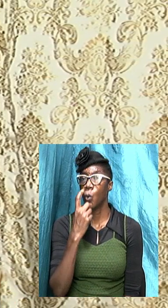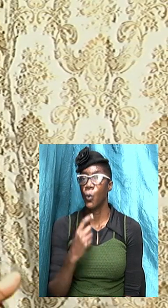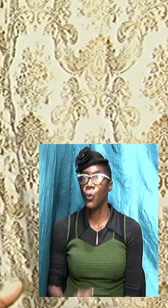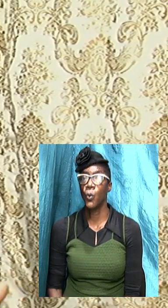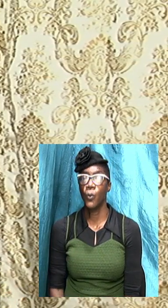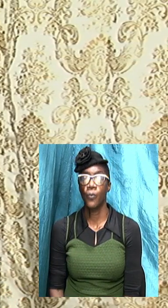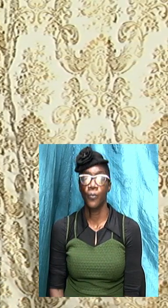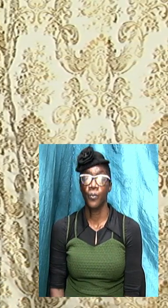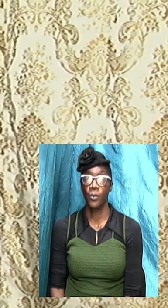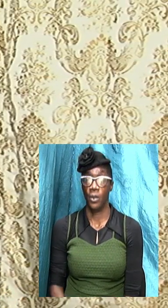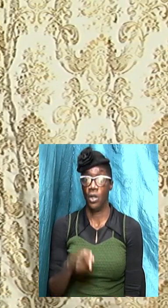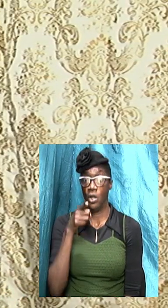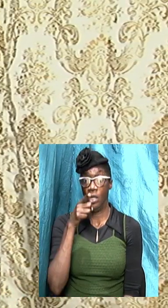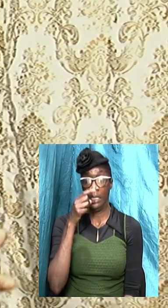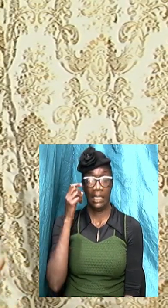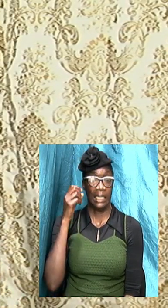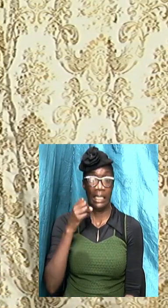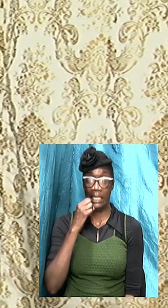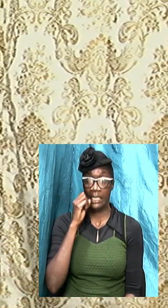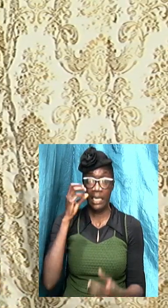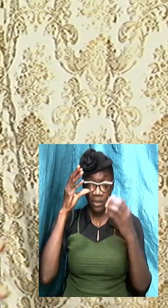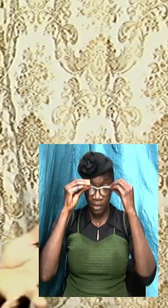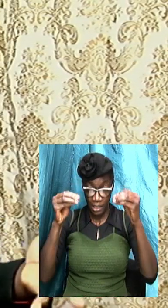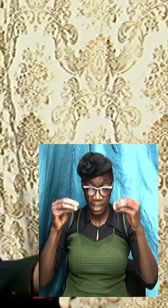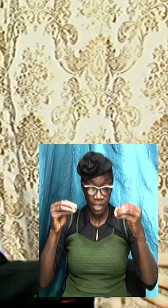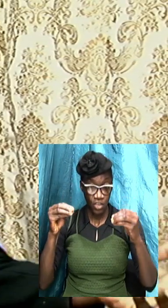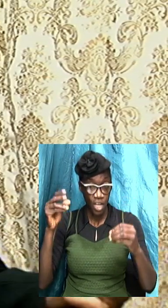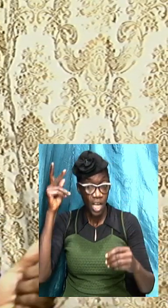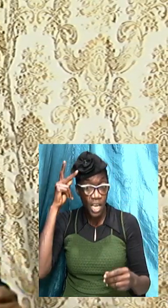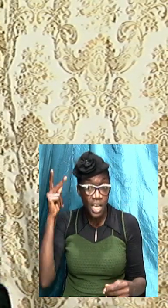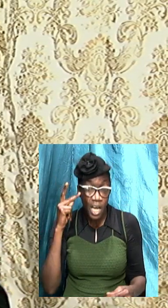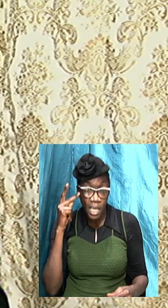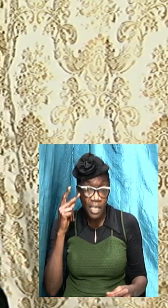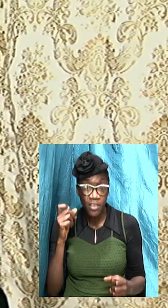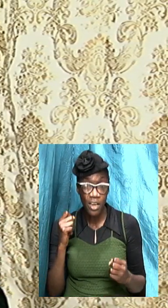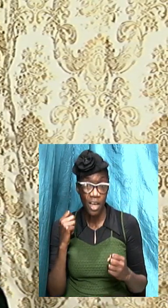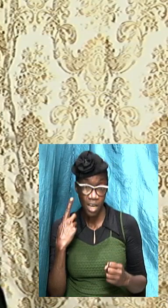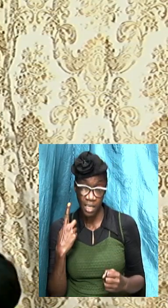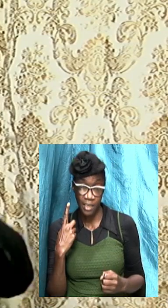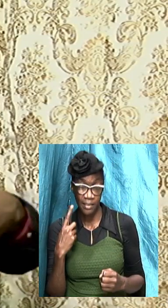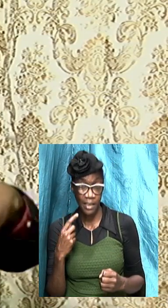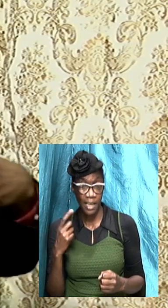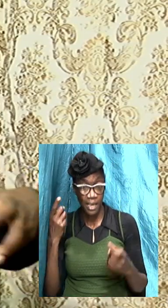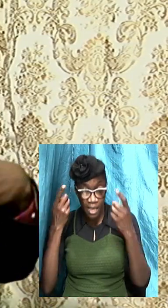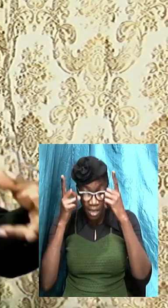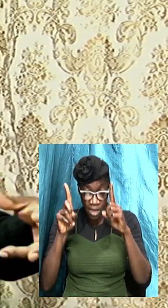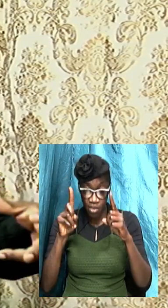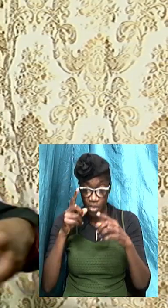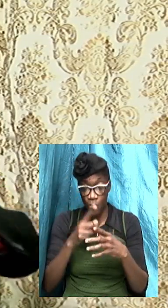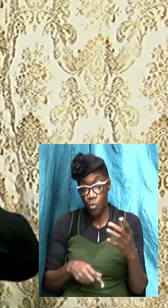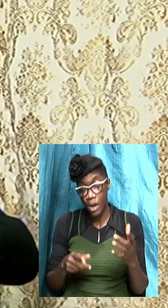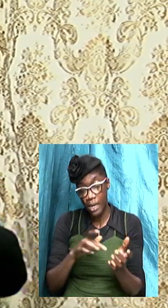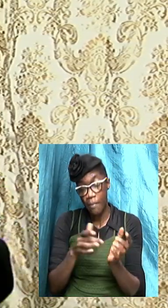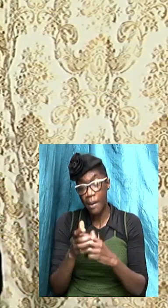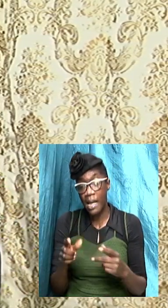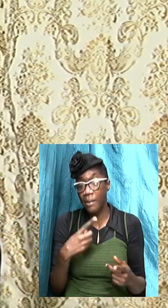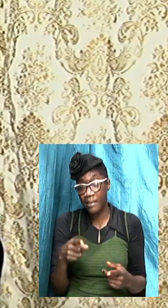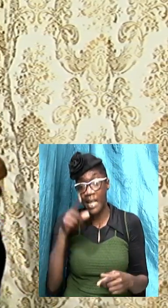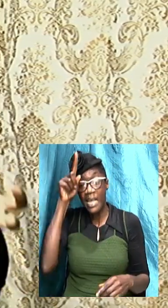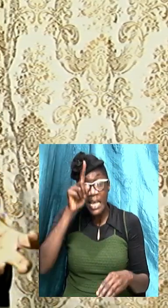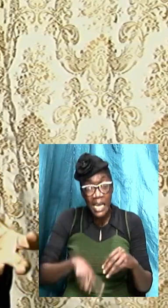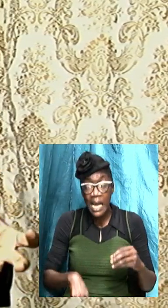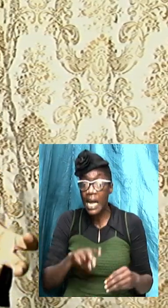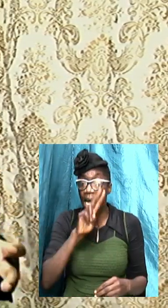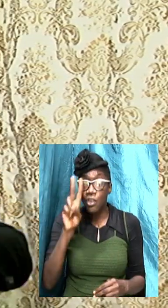shall he teach knowledge and who shall he make to understand doctrine so what the Bible is saying that you can't use